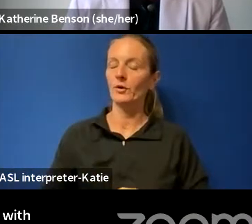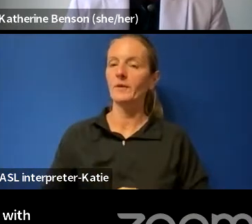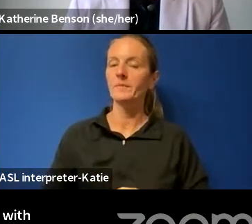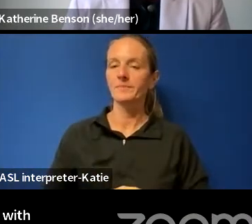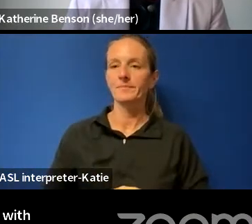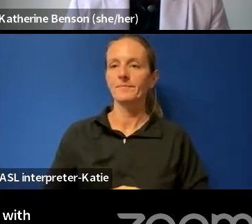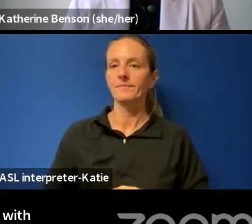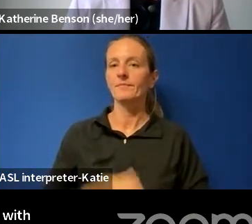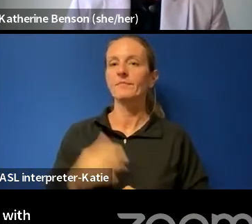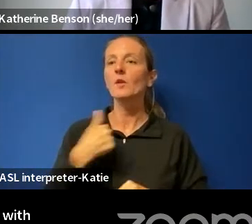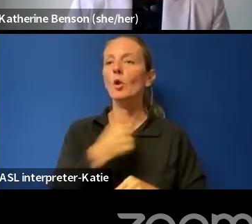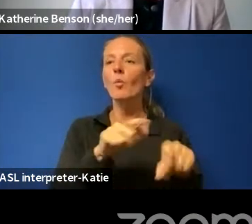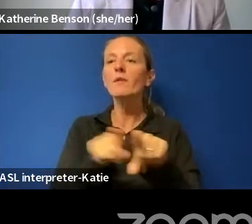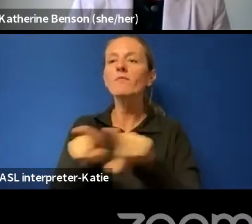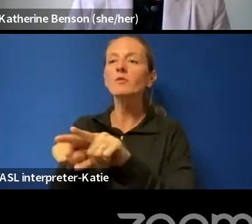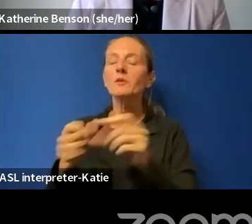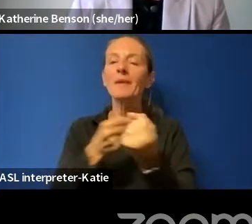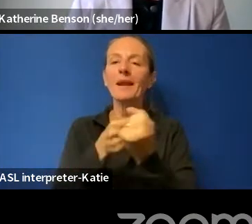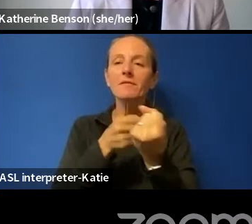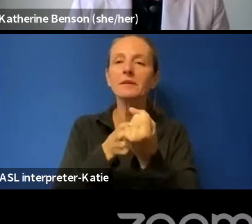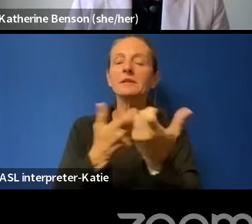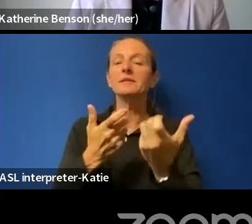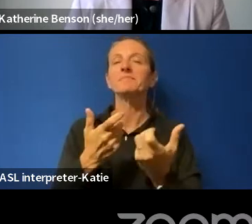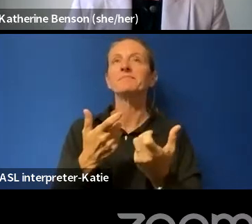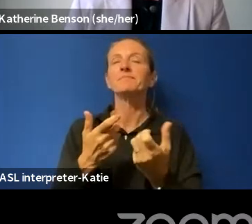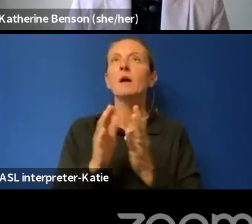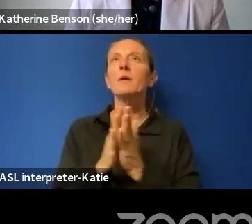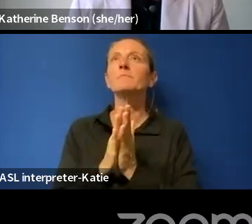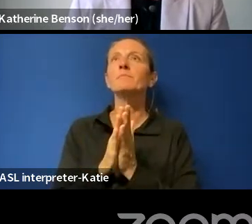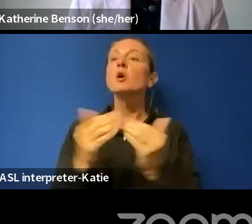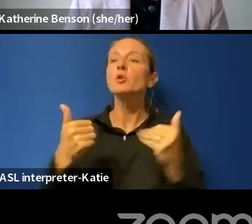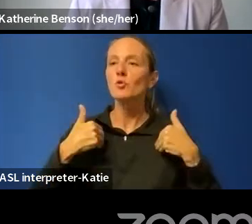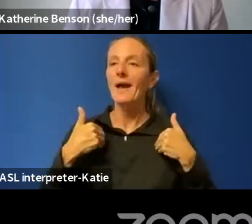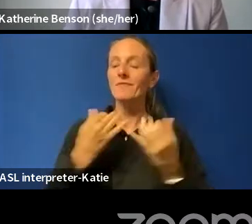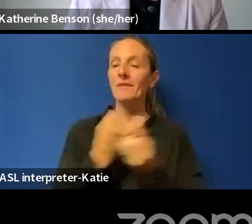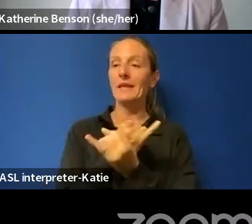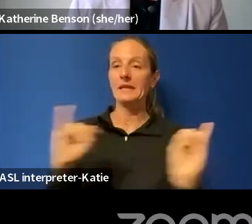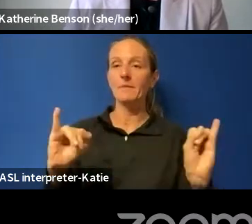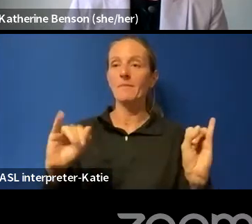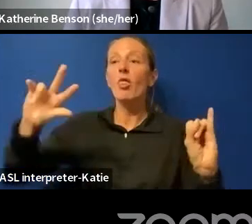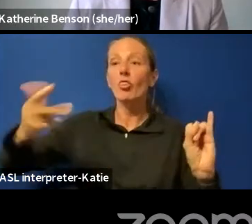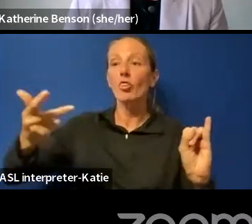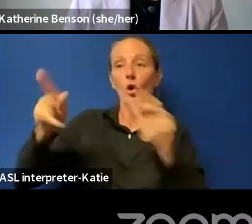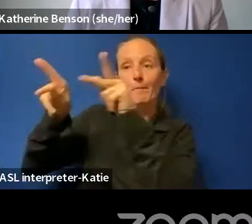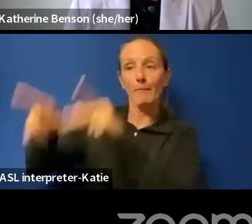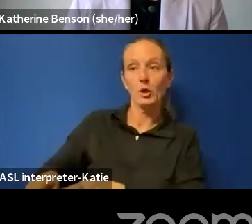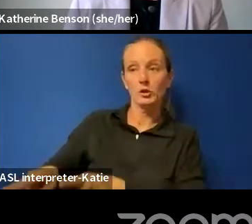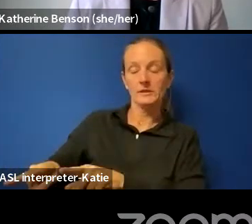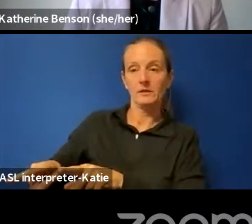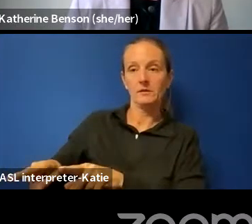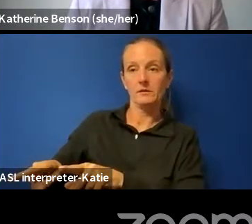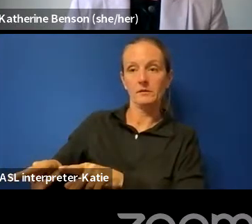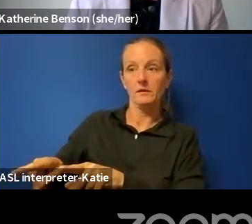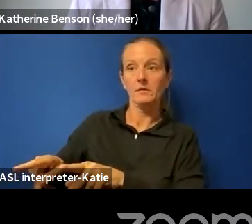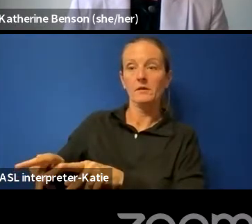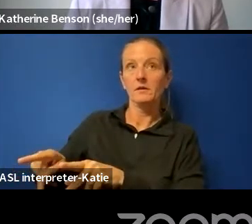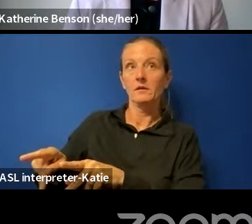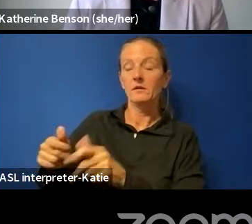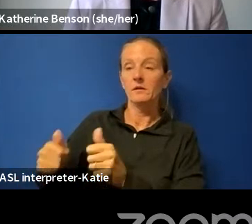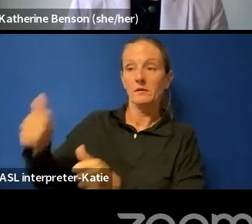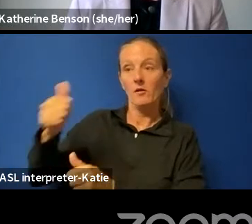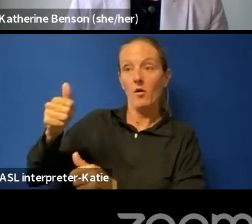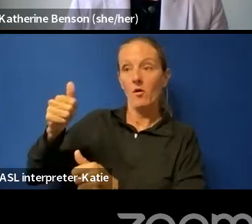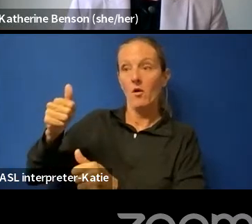We've also been advocating to have a an independent third party oversight agency for the